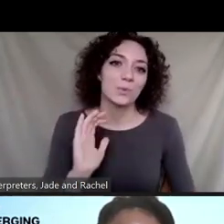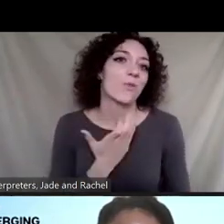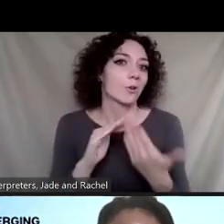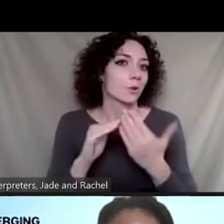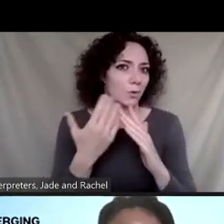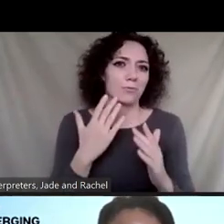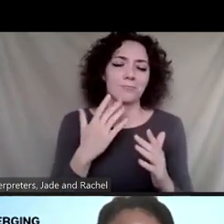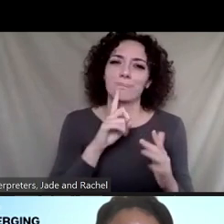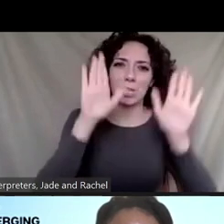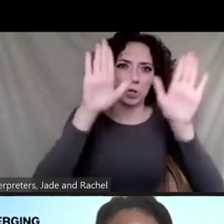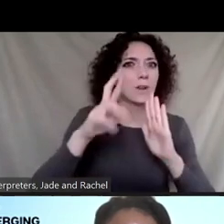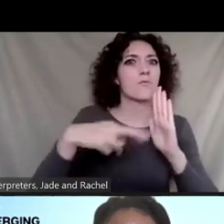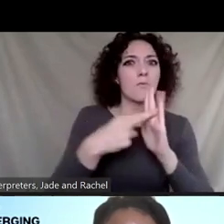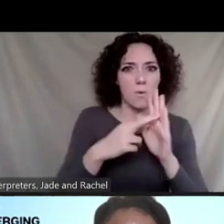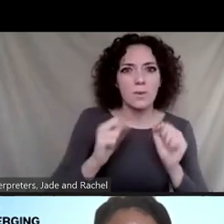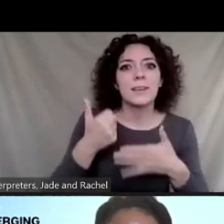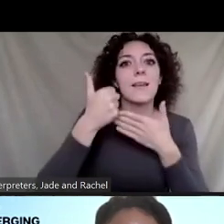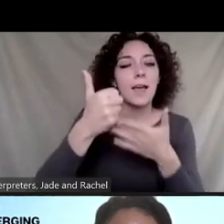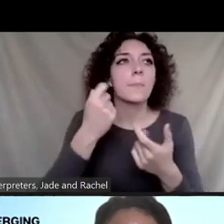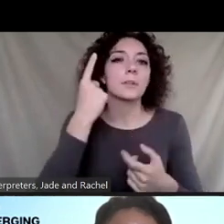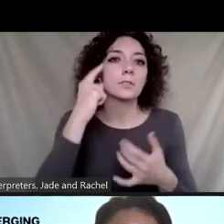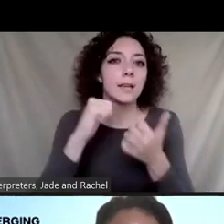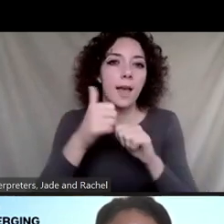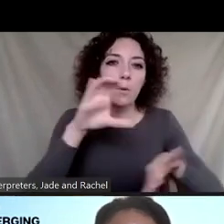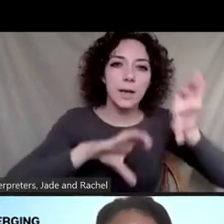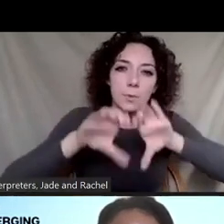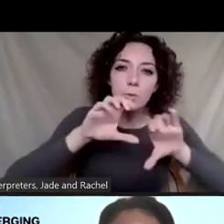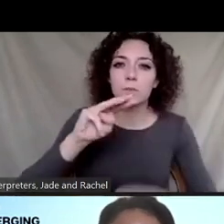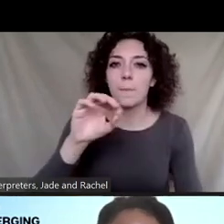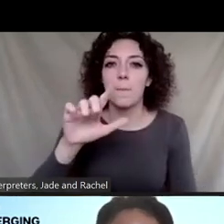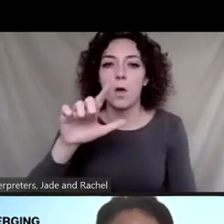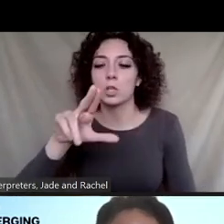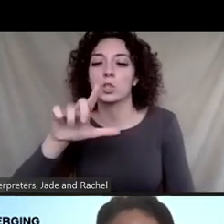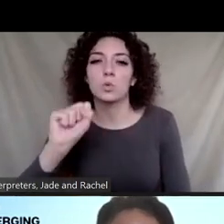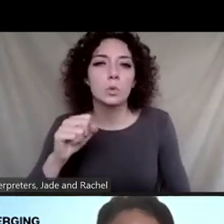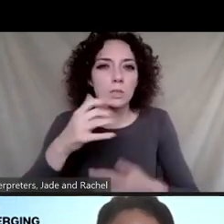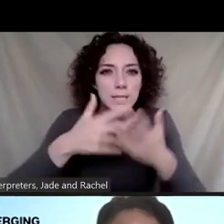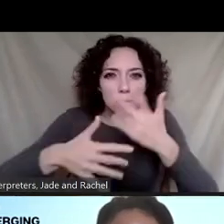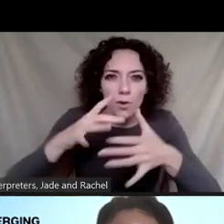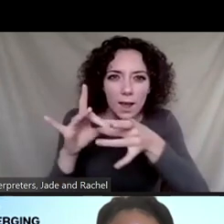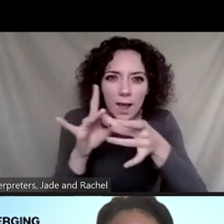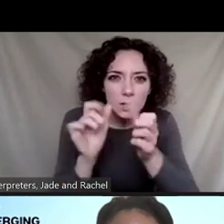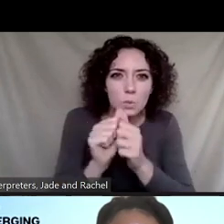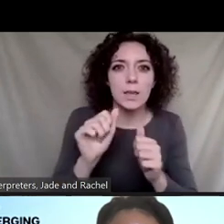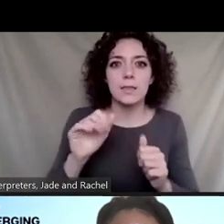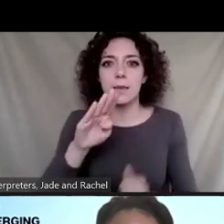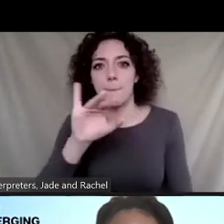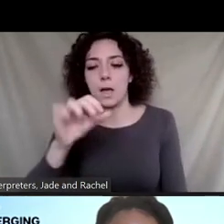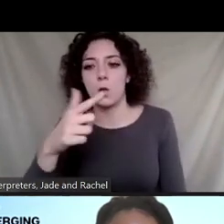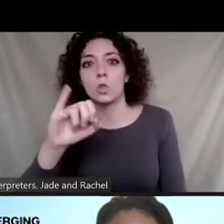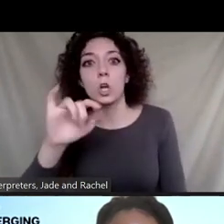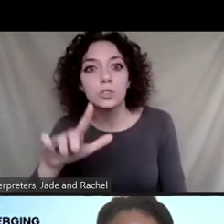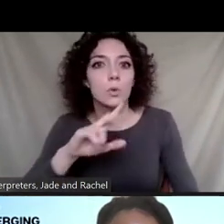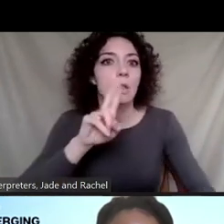play around understanding how chemicals and molecules fundamentally interact with biological systems or natural systems.